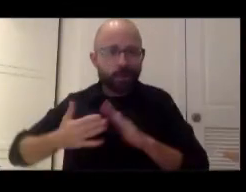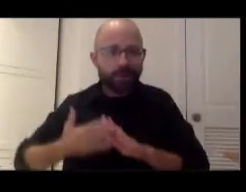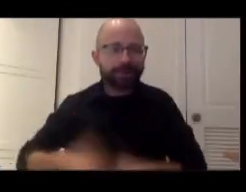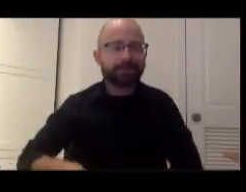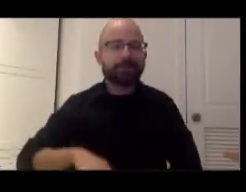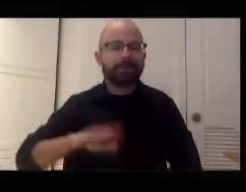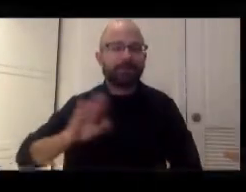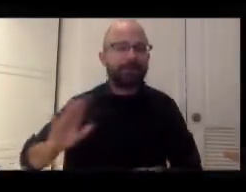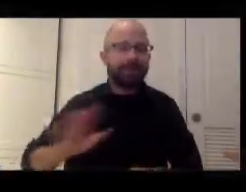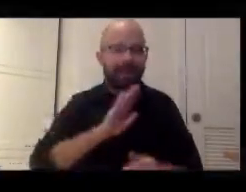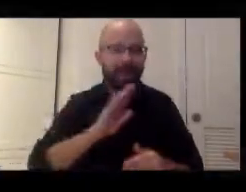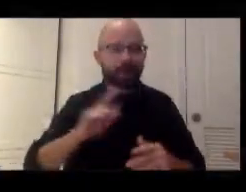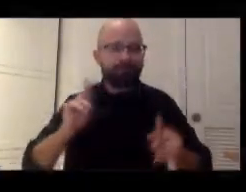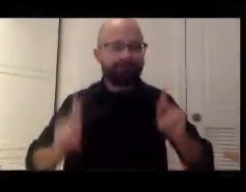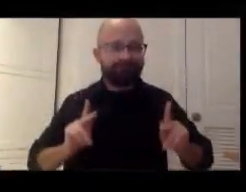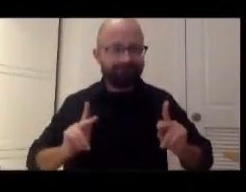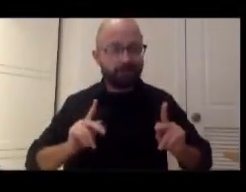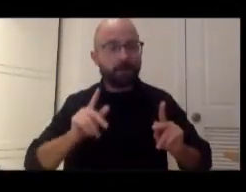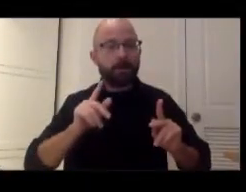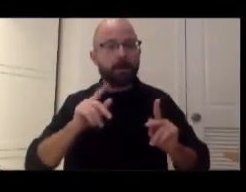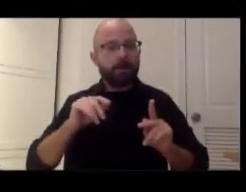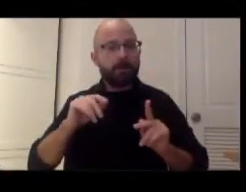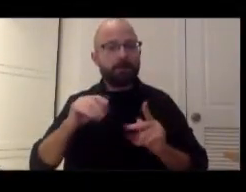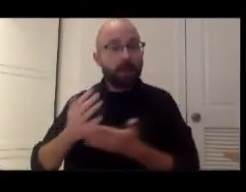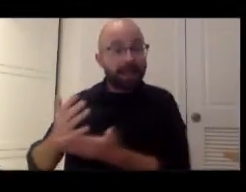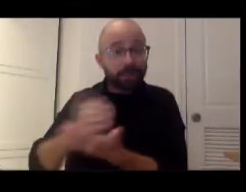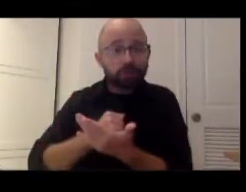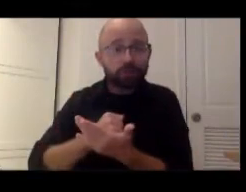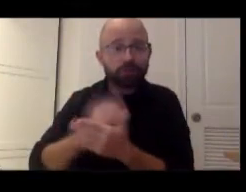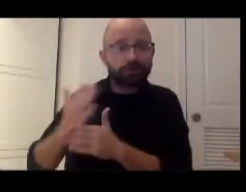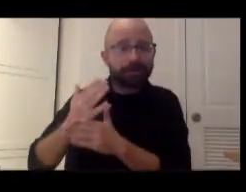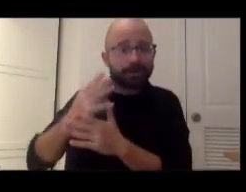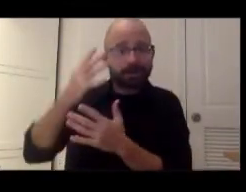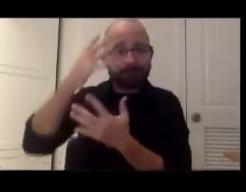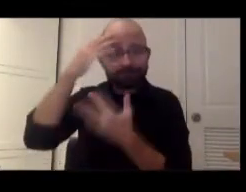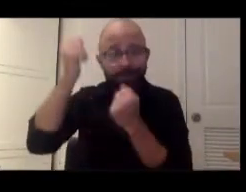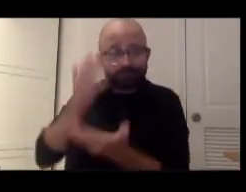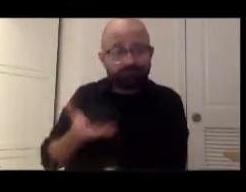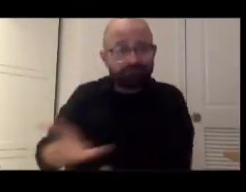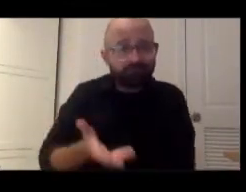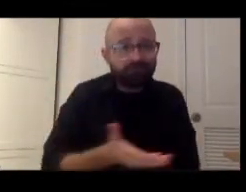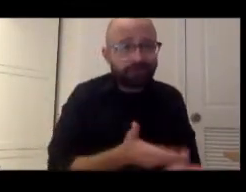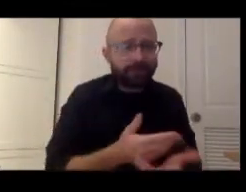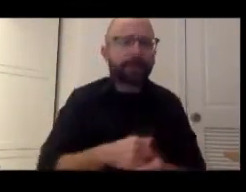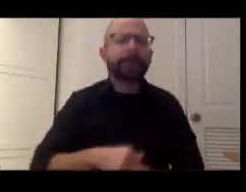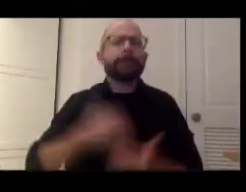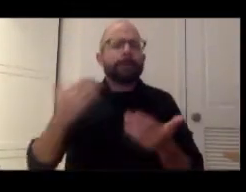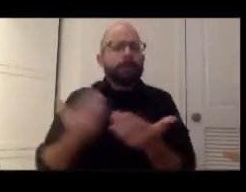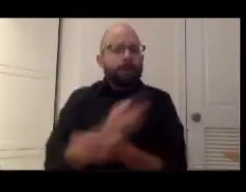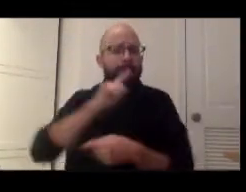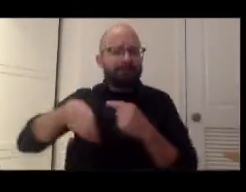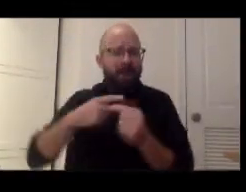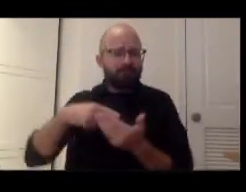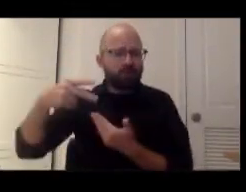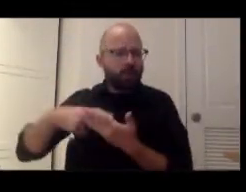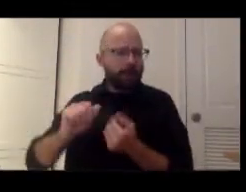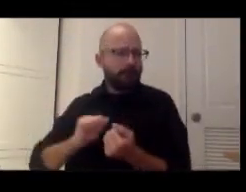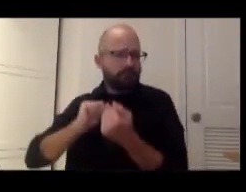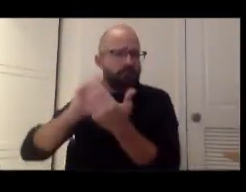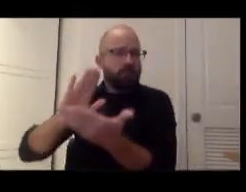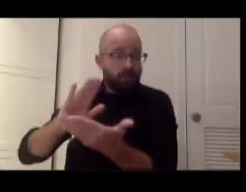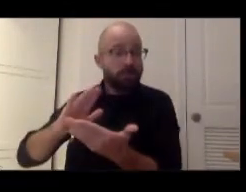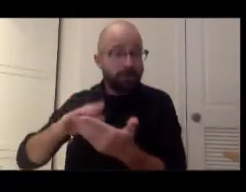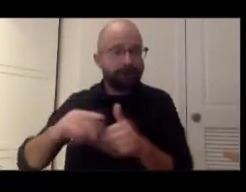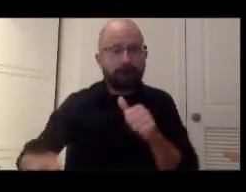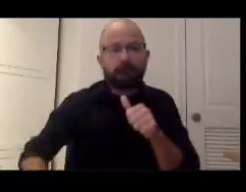relevance and of collecting of shared memory. I think what is new about this initiative is that it's the first time that we